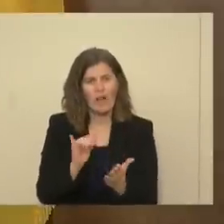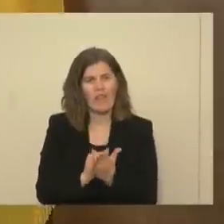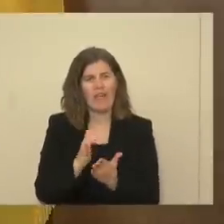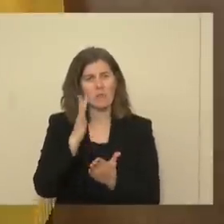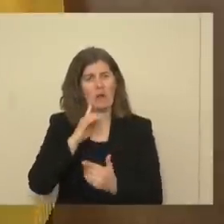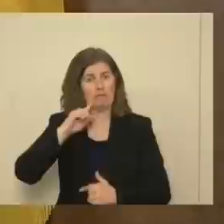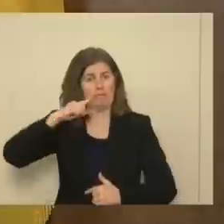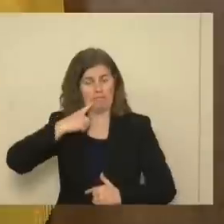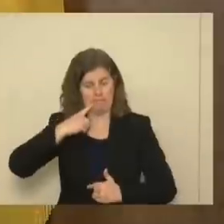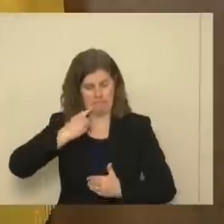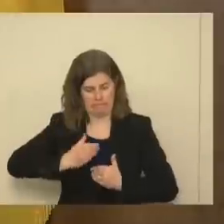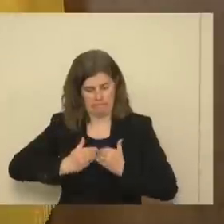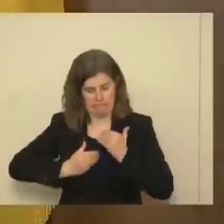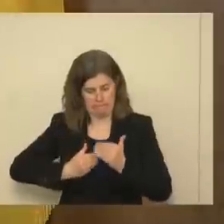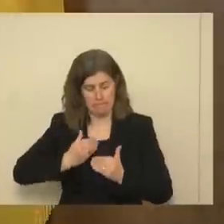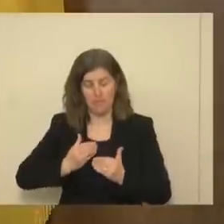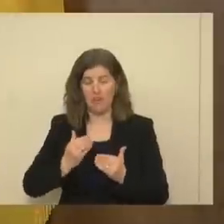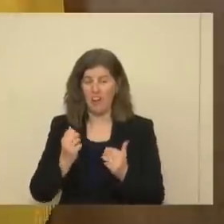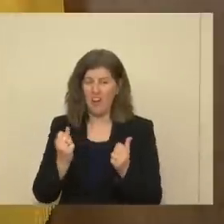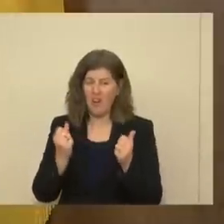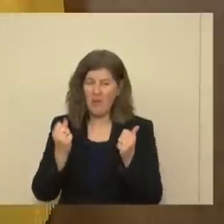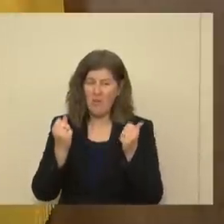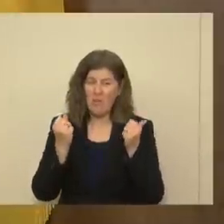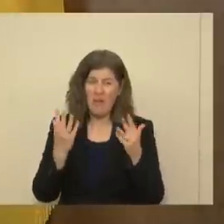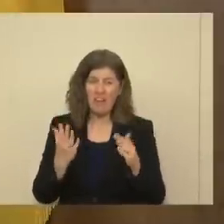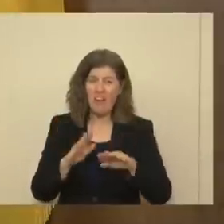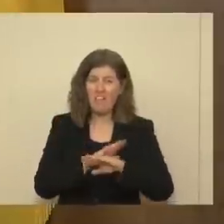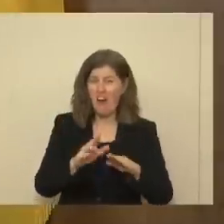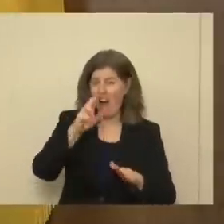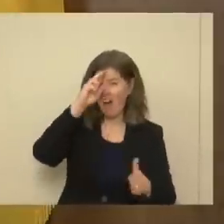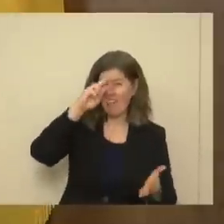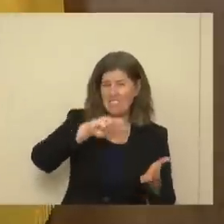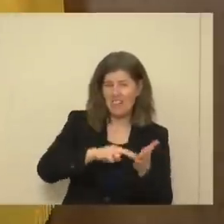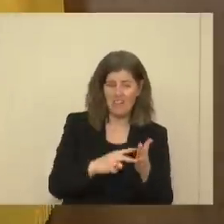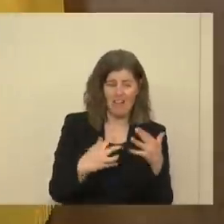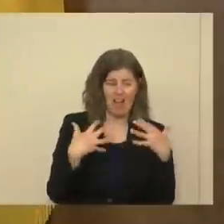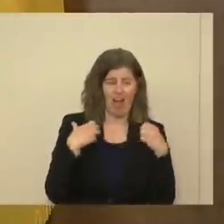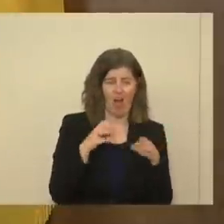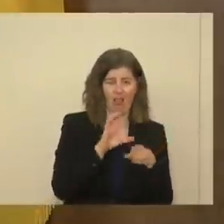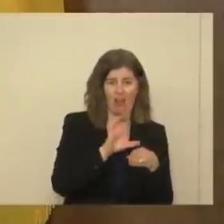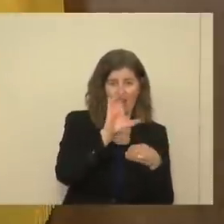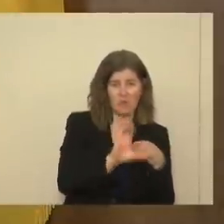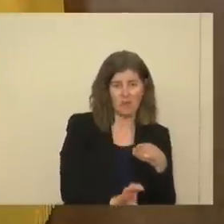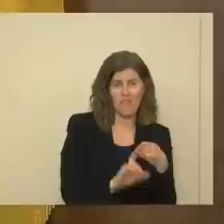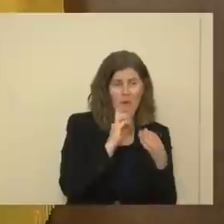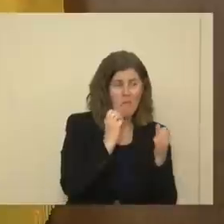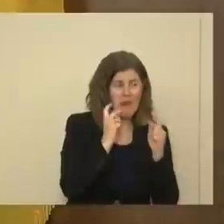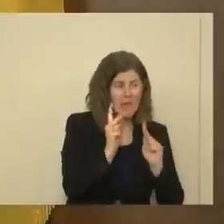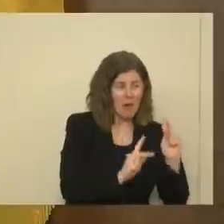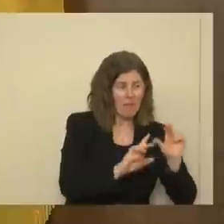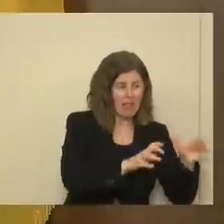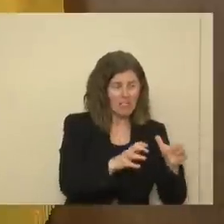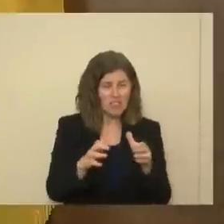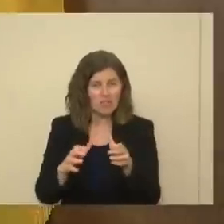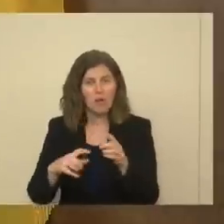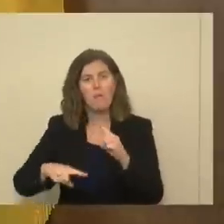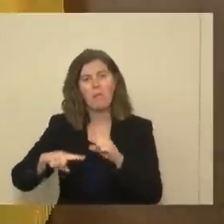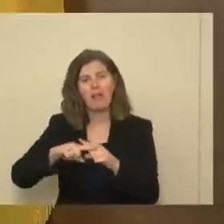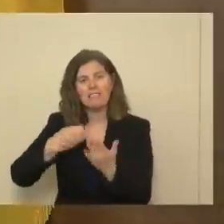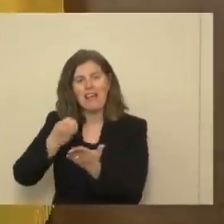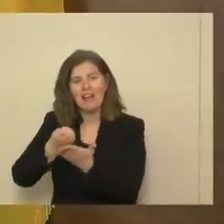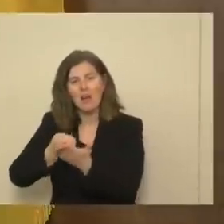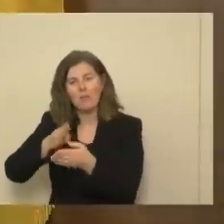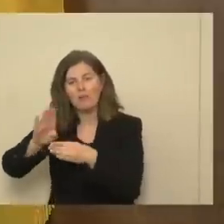them so seriously. And there are a ton of unintended health consequences for any number of populations and economic